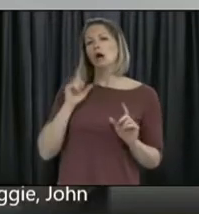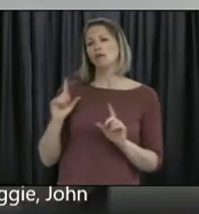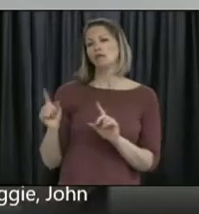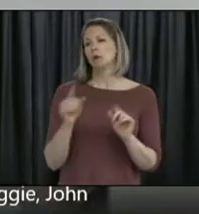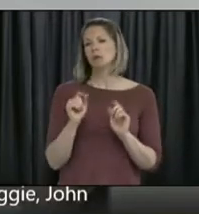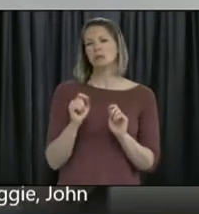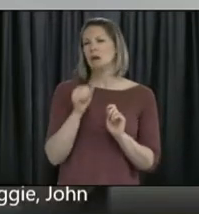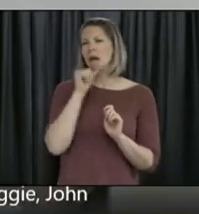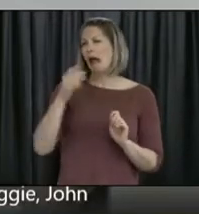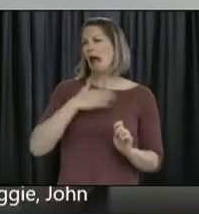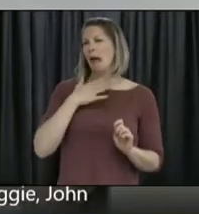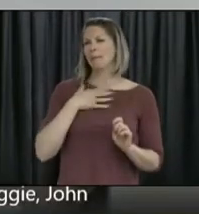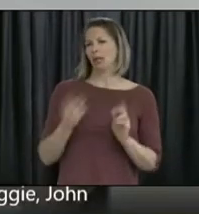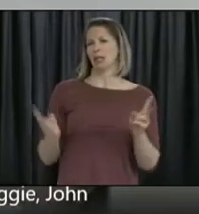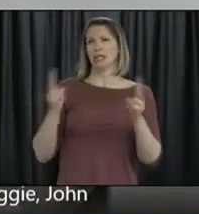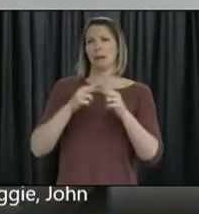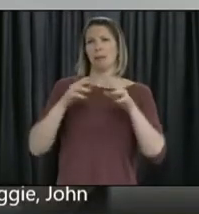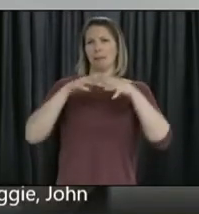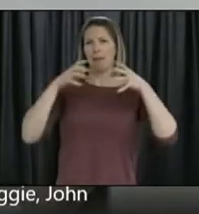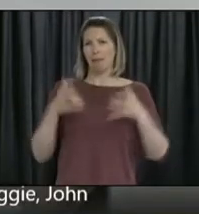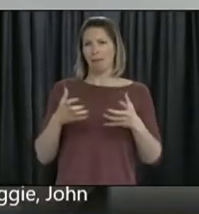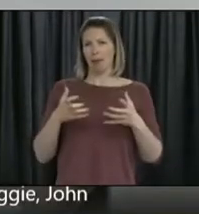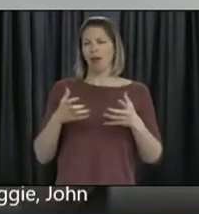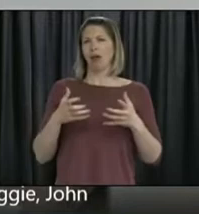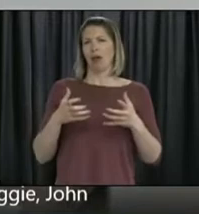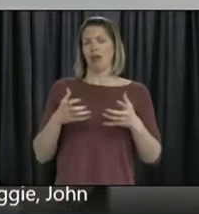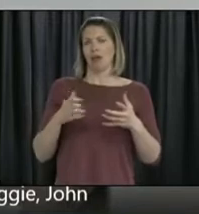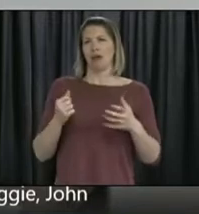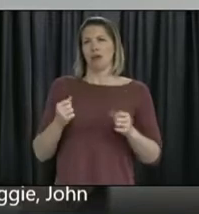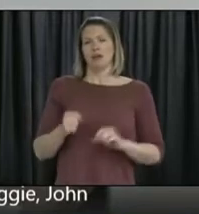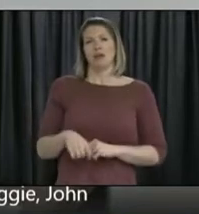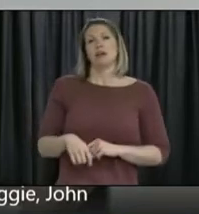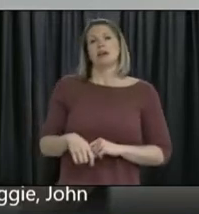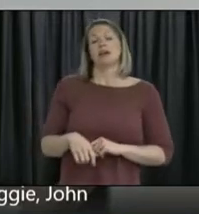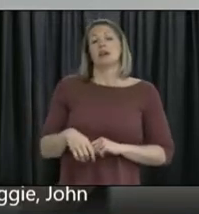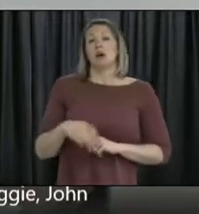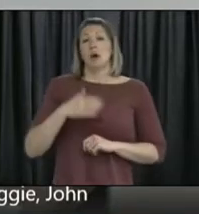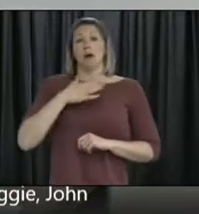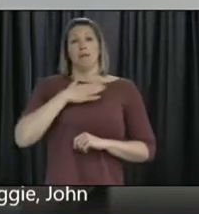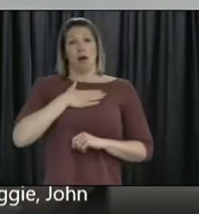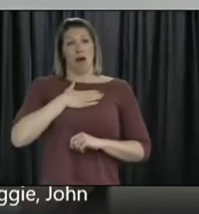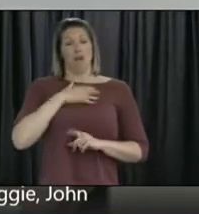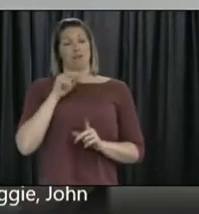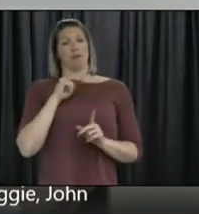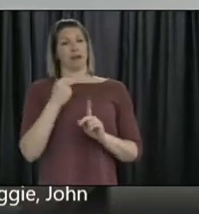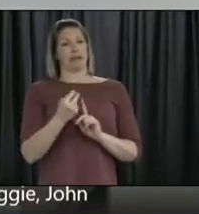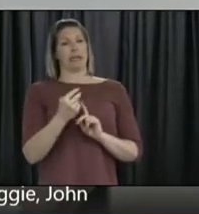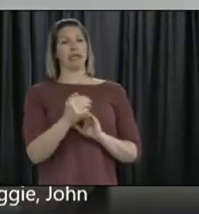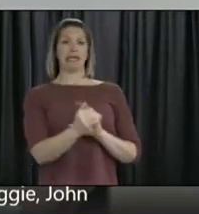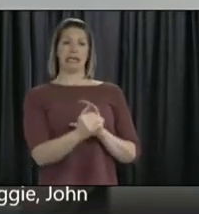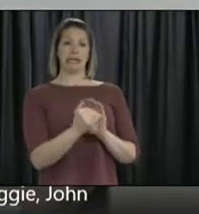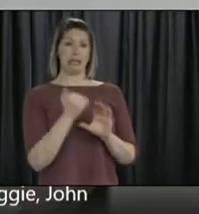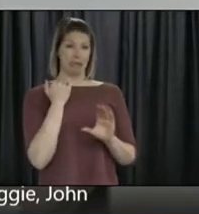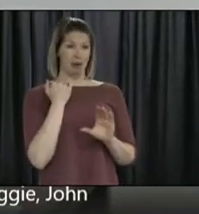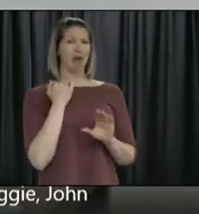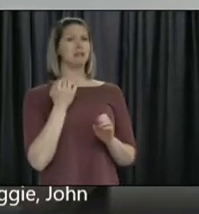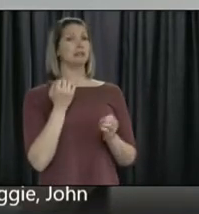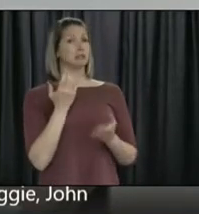Certainly, Peter, from my point of view, I have received e-mail. I think it is a challenge.